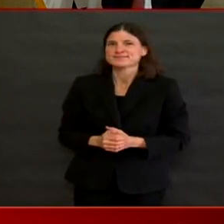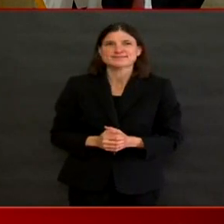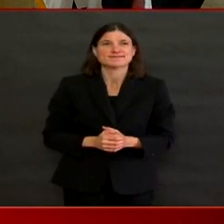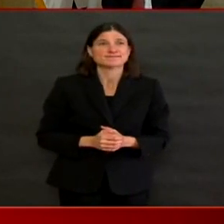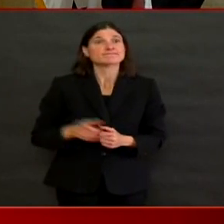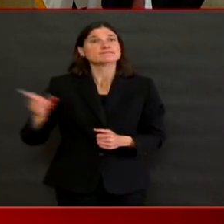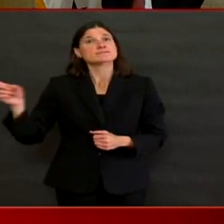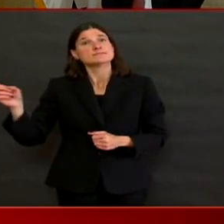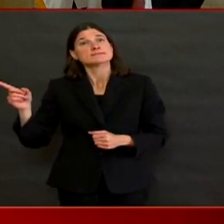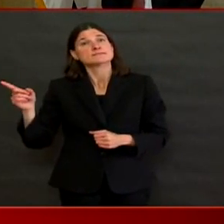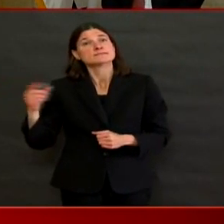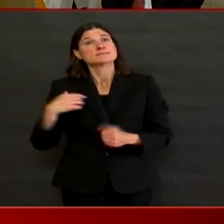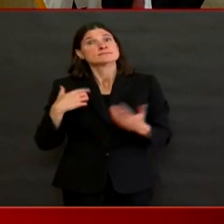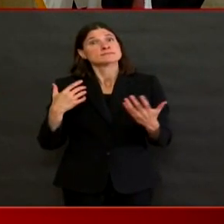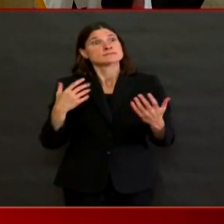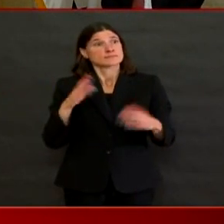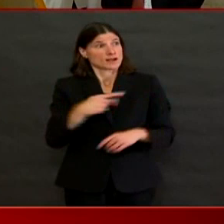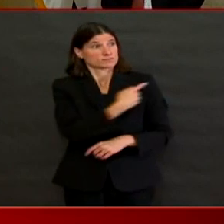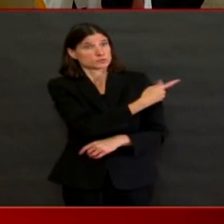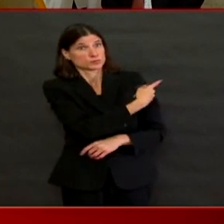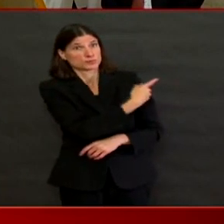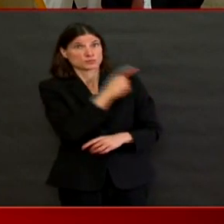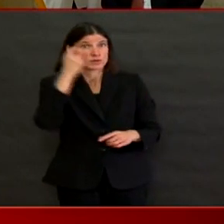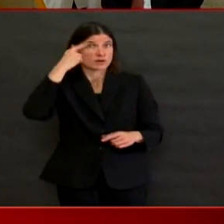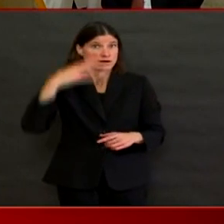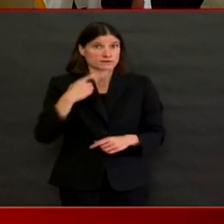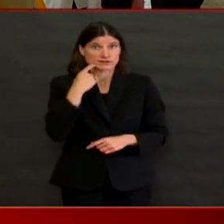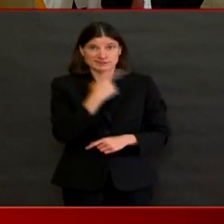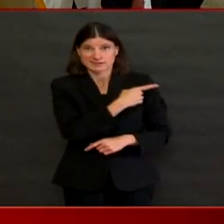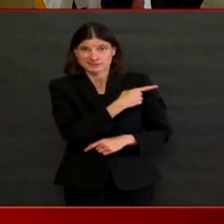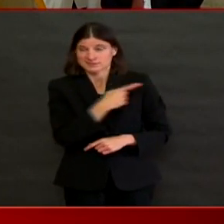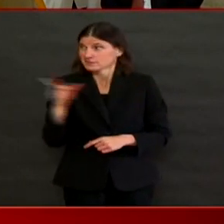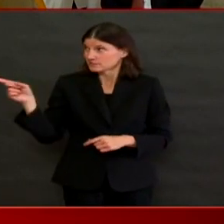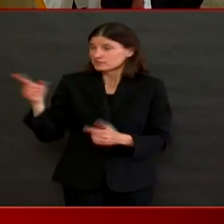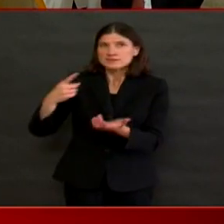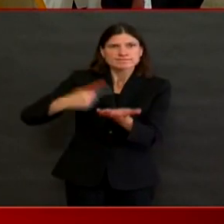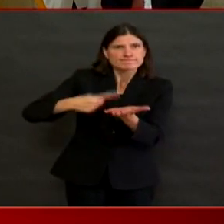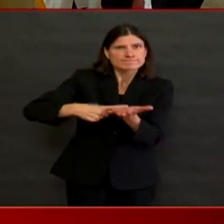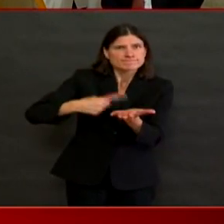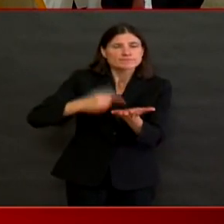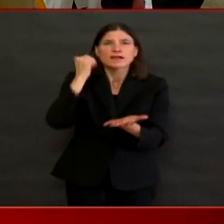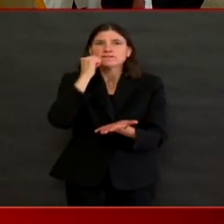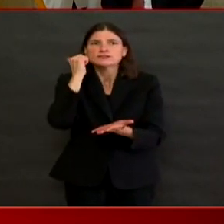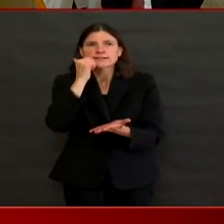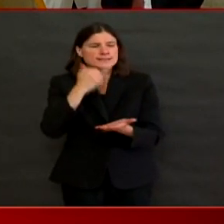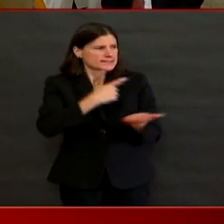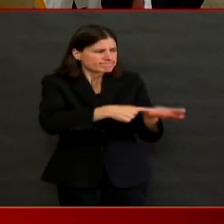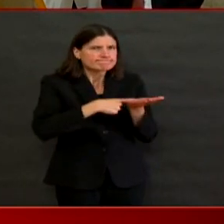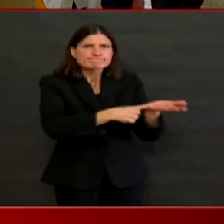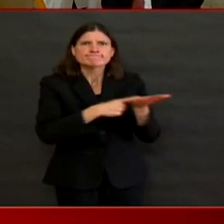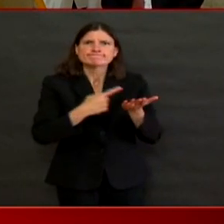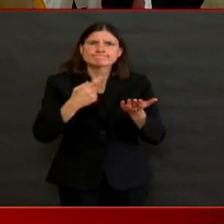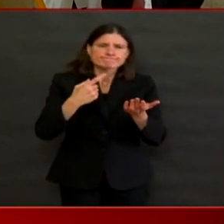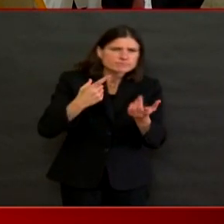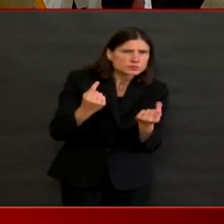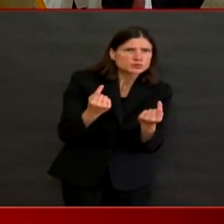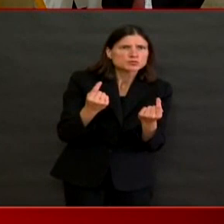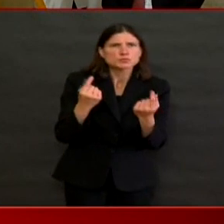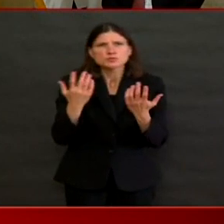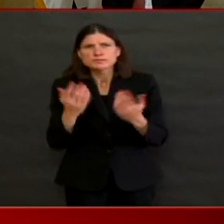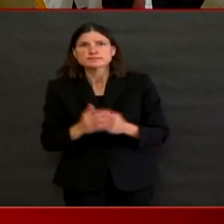sharing messages every day, but we also need you to help us by being the messengers as well.